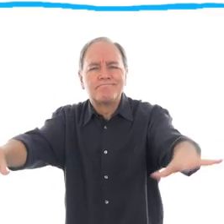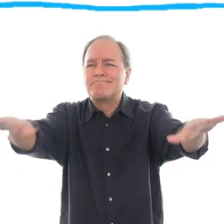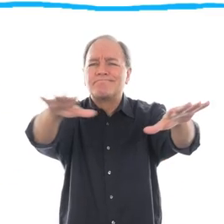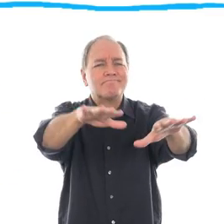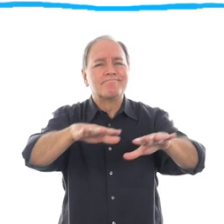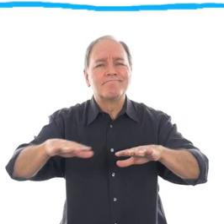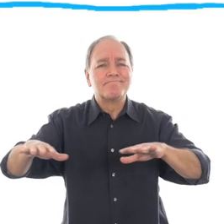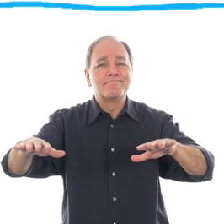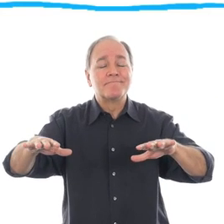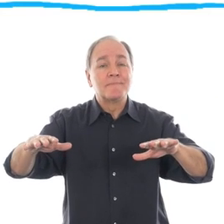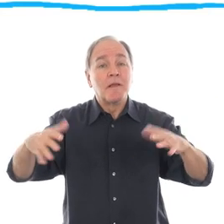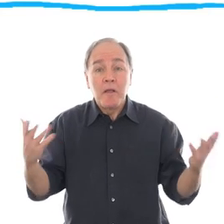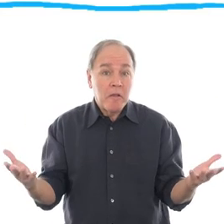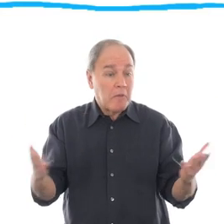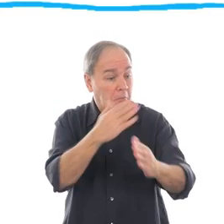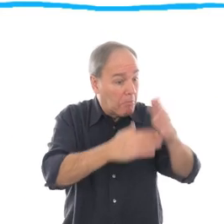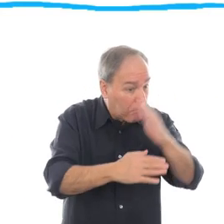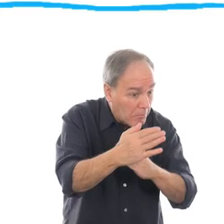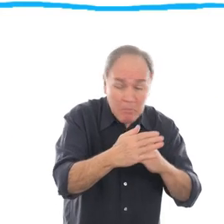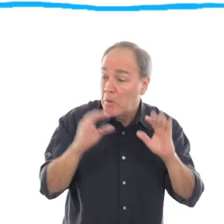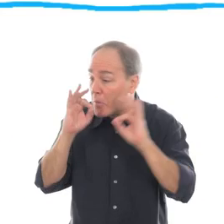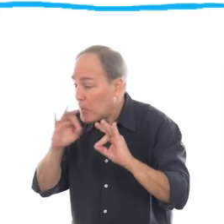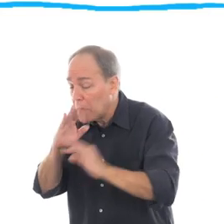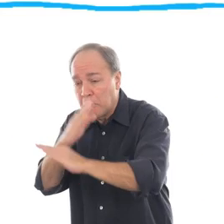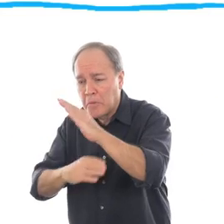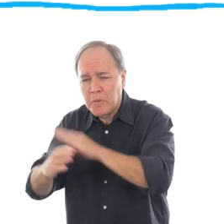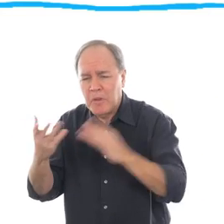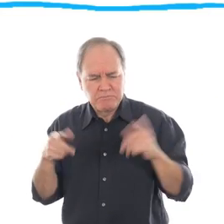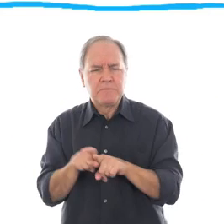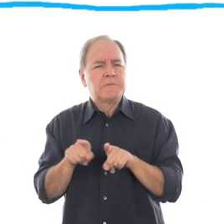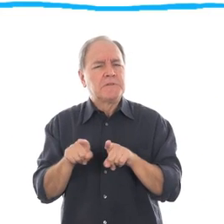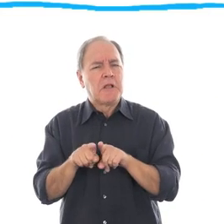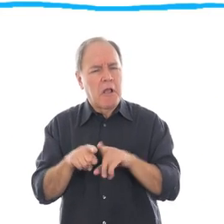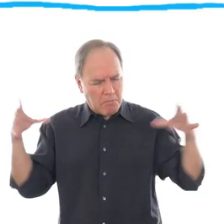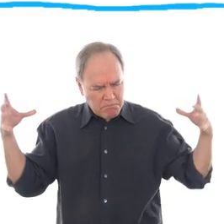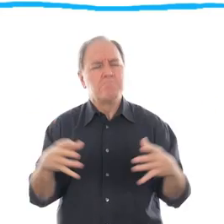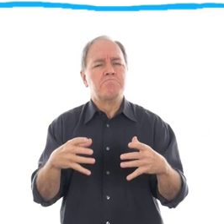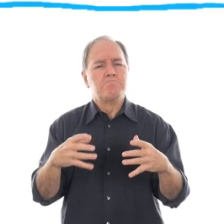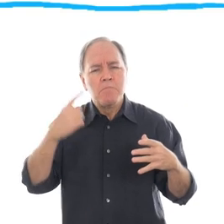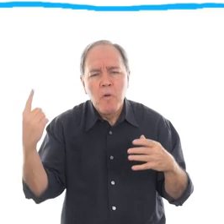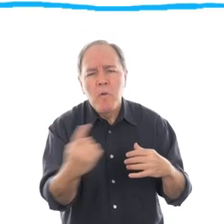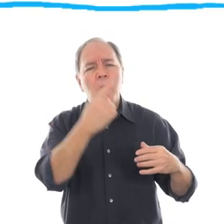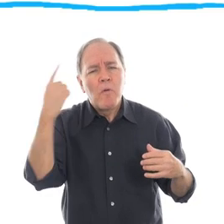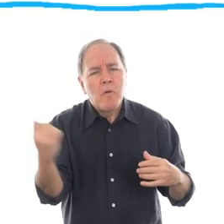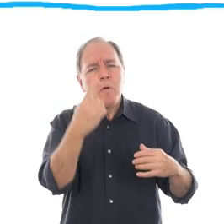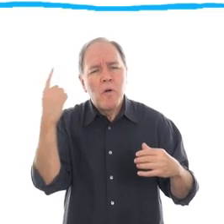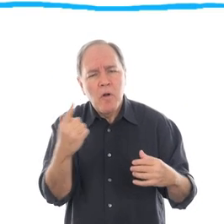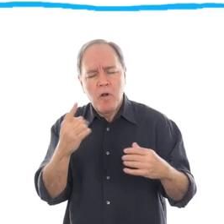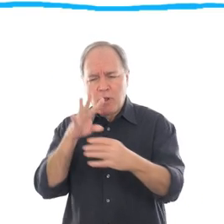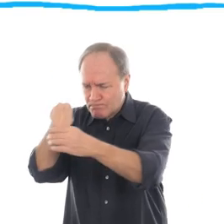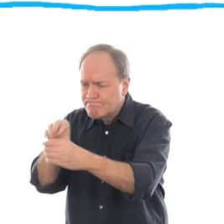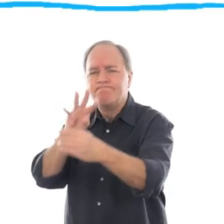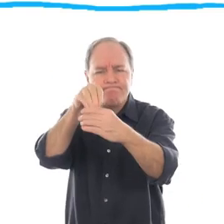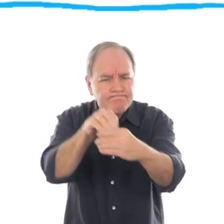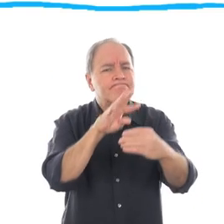It doesn't matter if they have a disability or not. We should always be